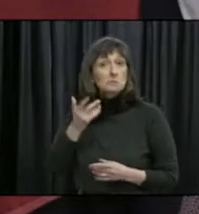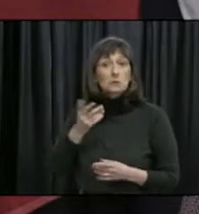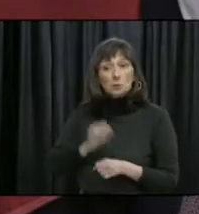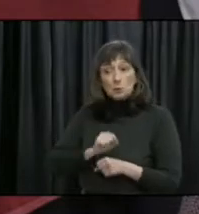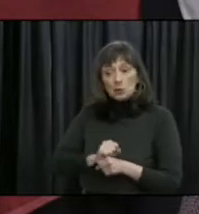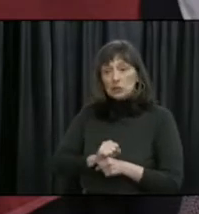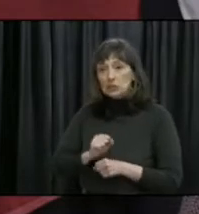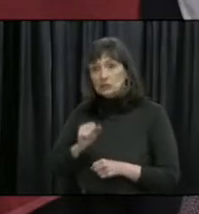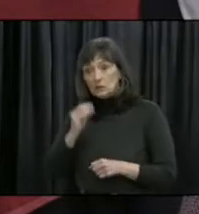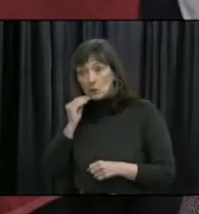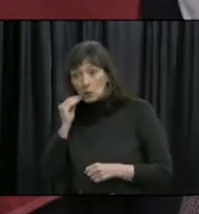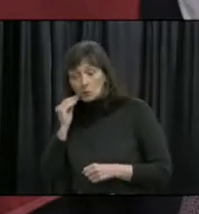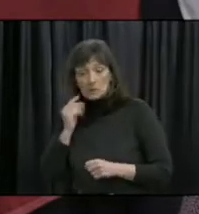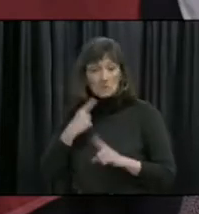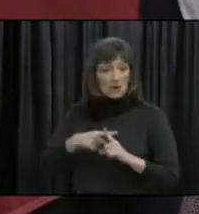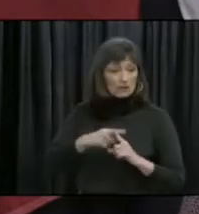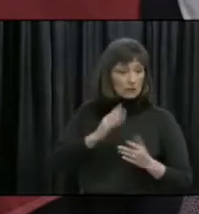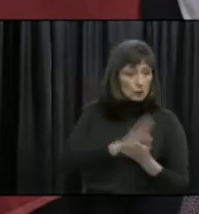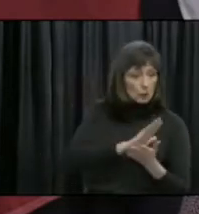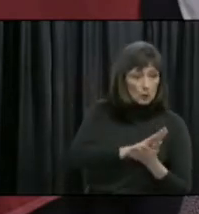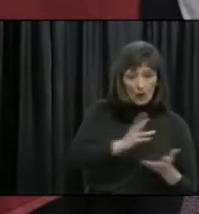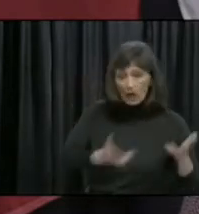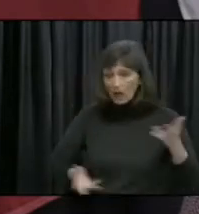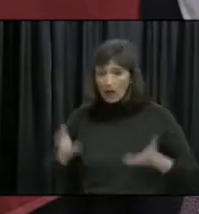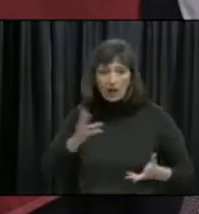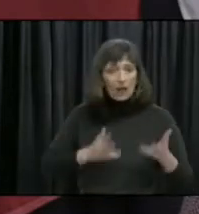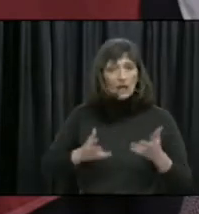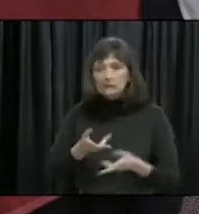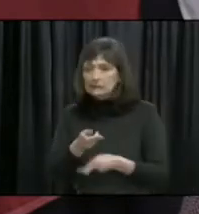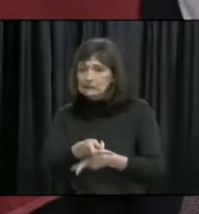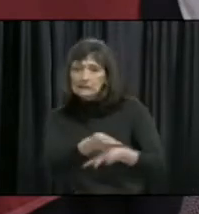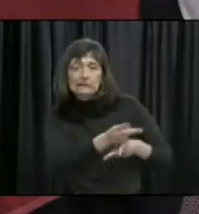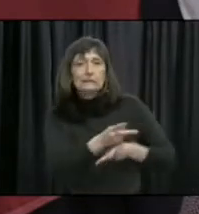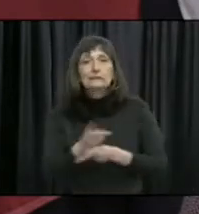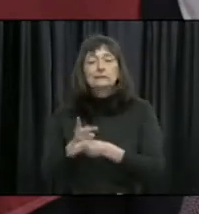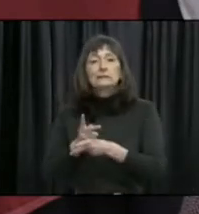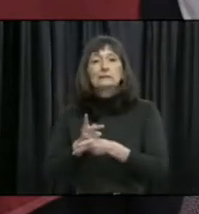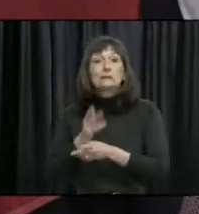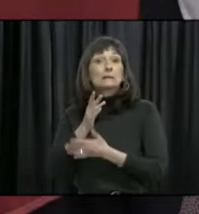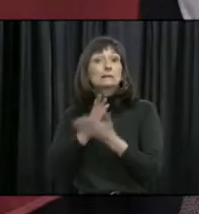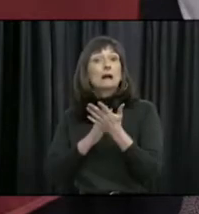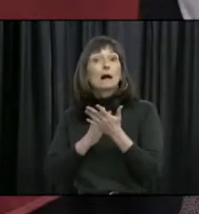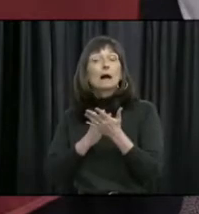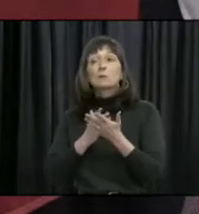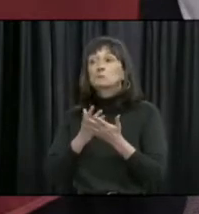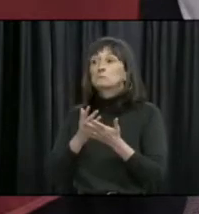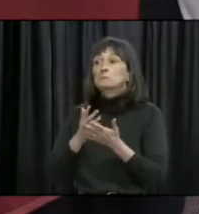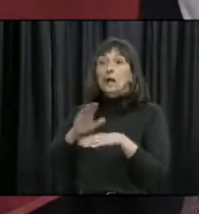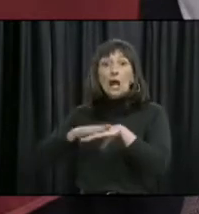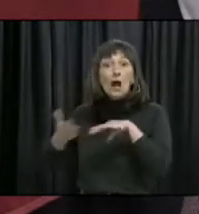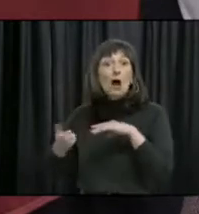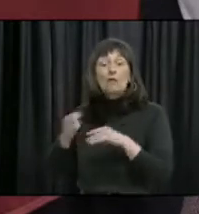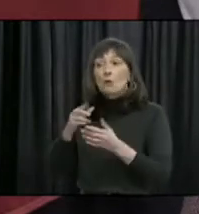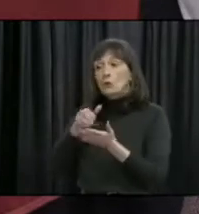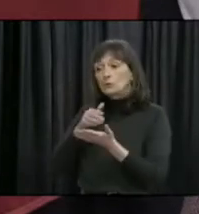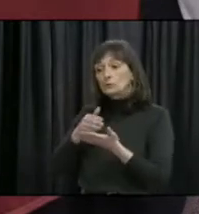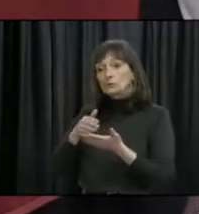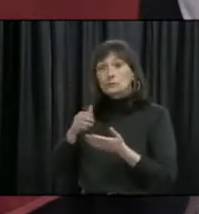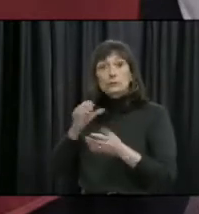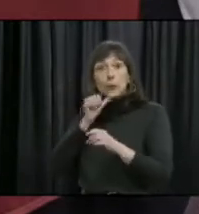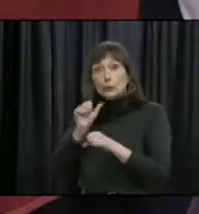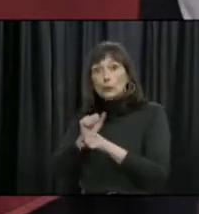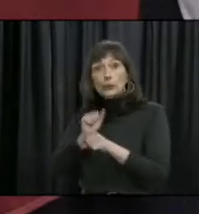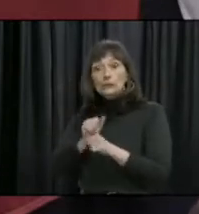homeschooling. Some are dealing with reduced family incomes as they adjust to temporary job losses caused by this virus.